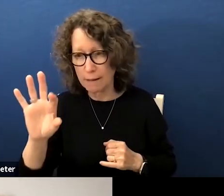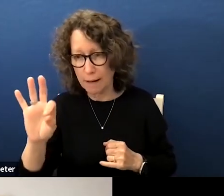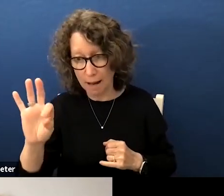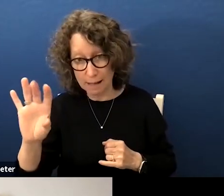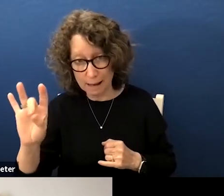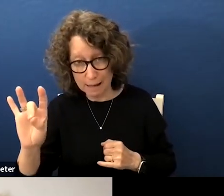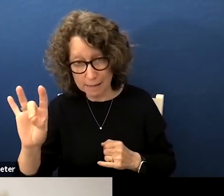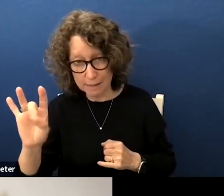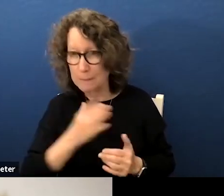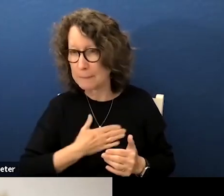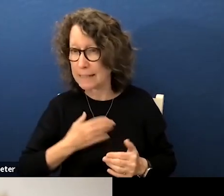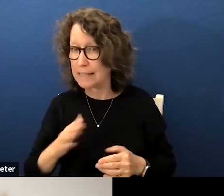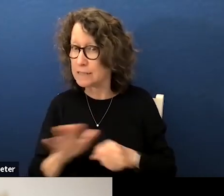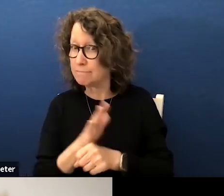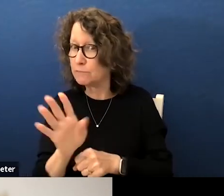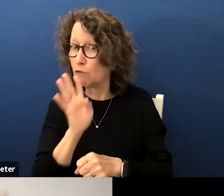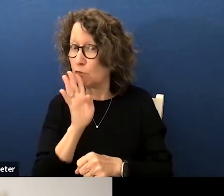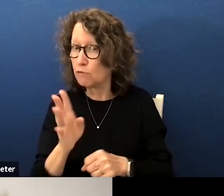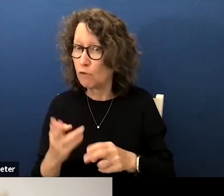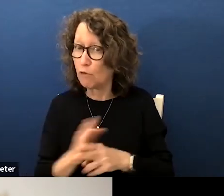please state your full name